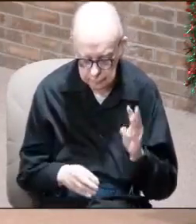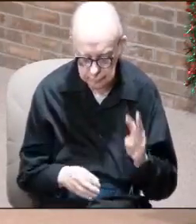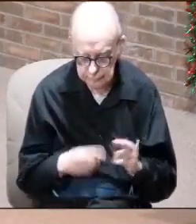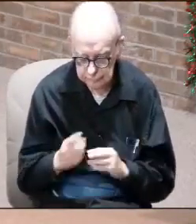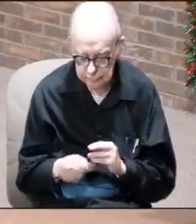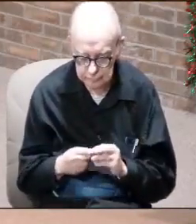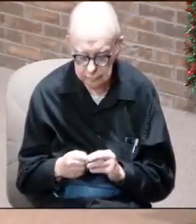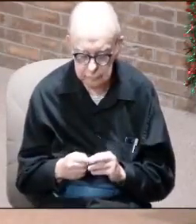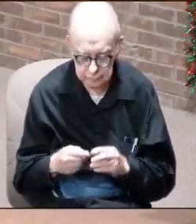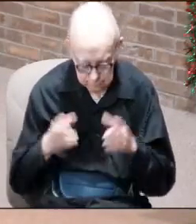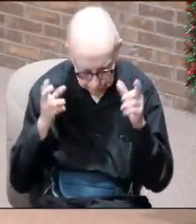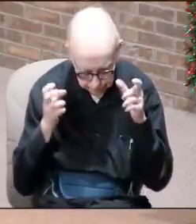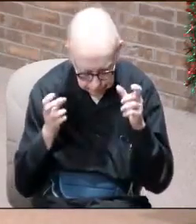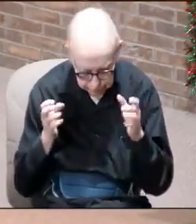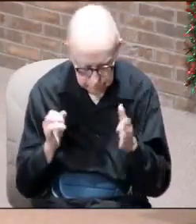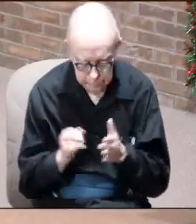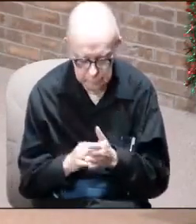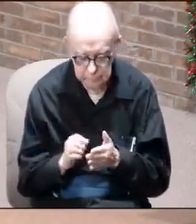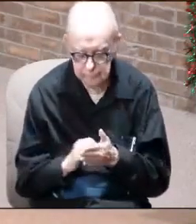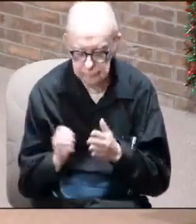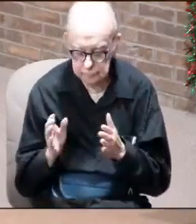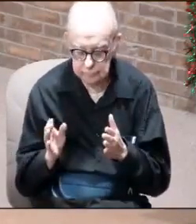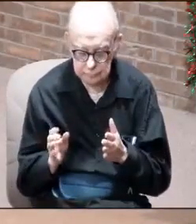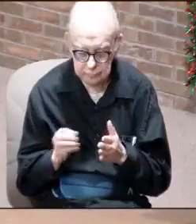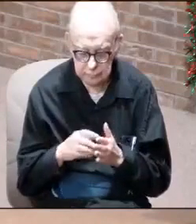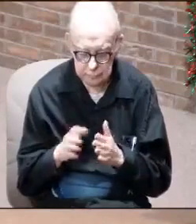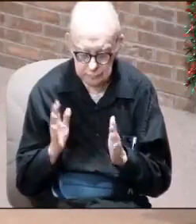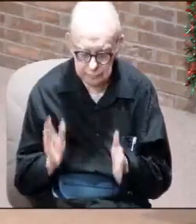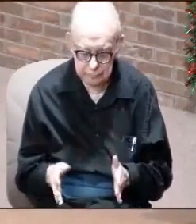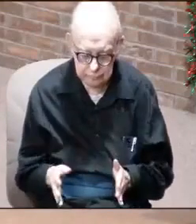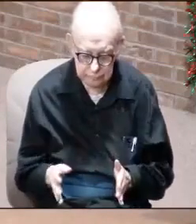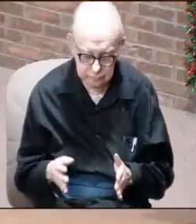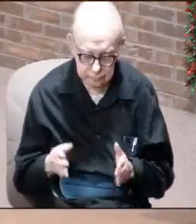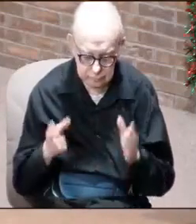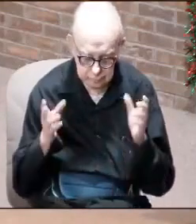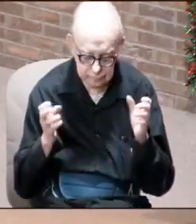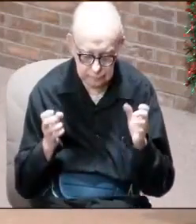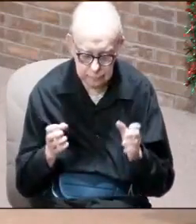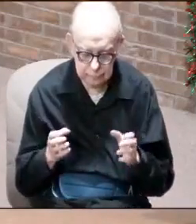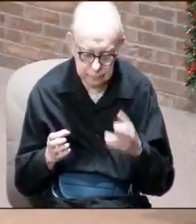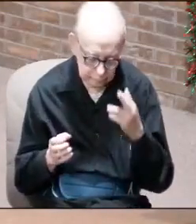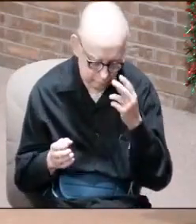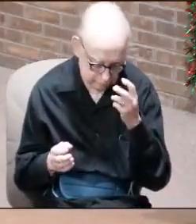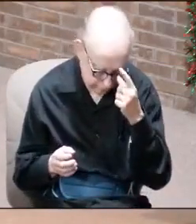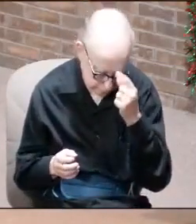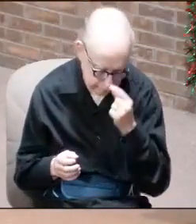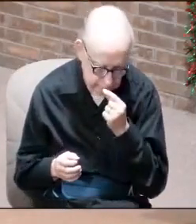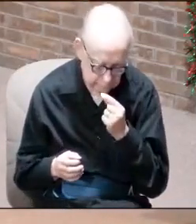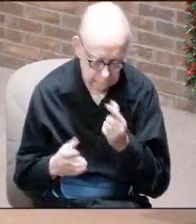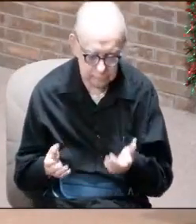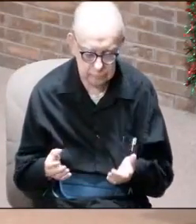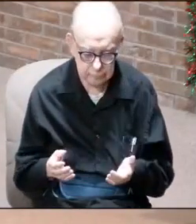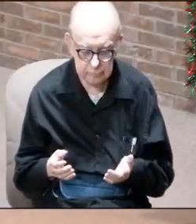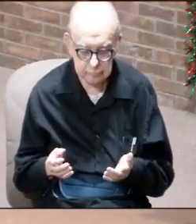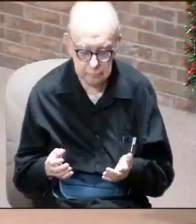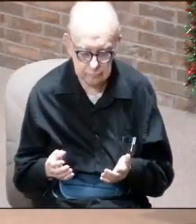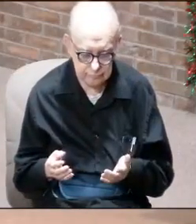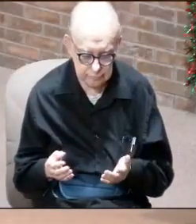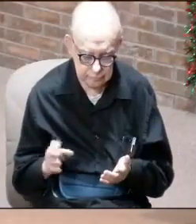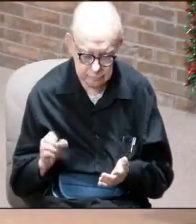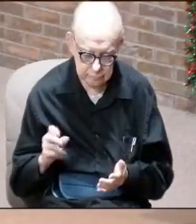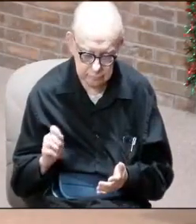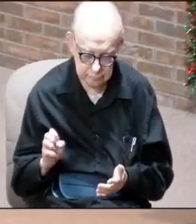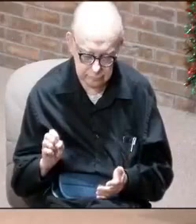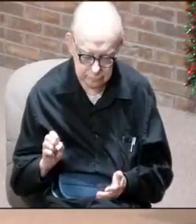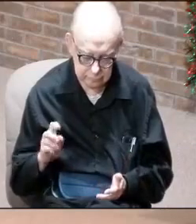about the crown that this writer is going to have, this crown in the Greek, it is stephanos, which is